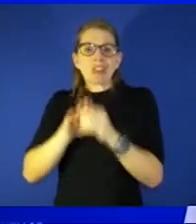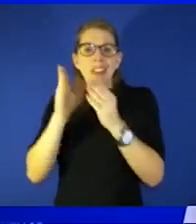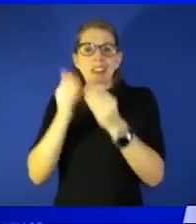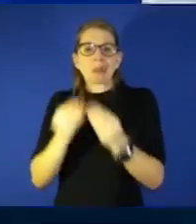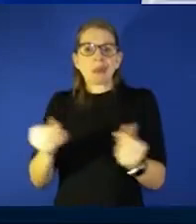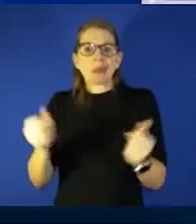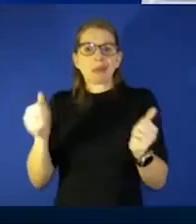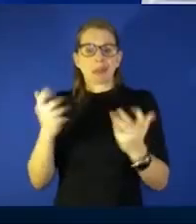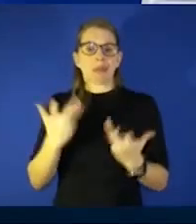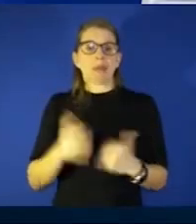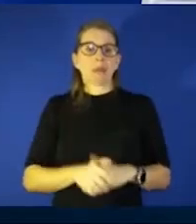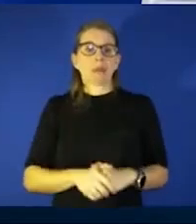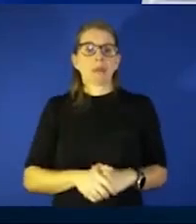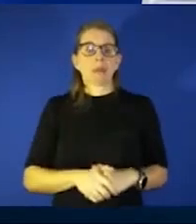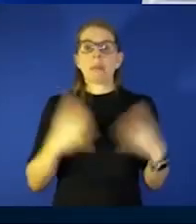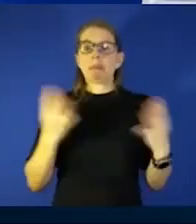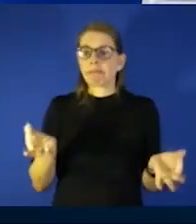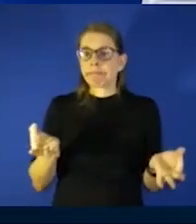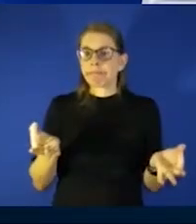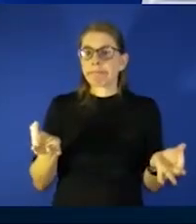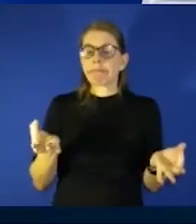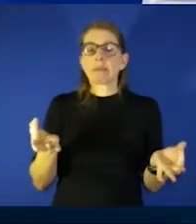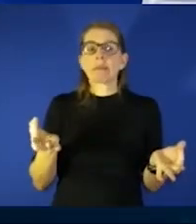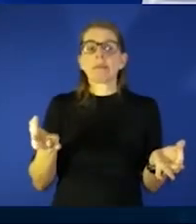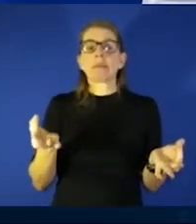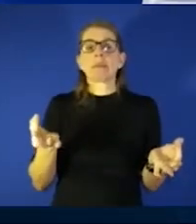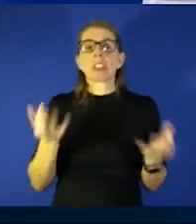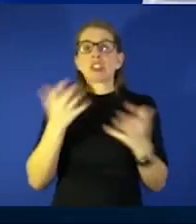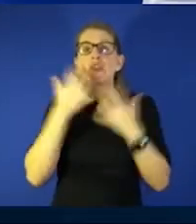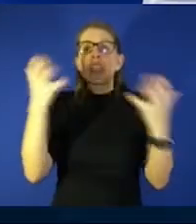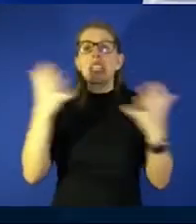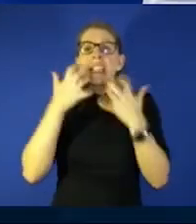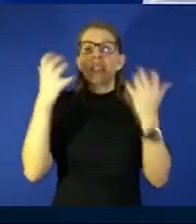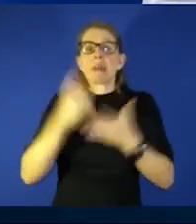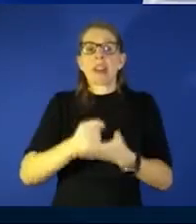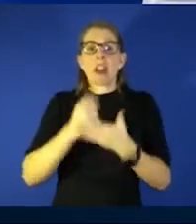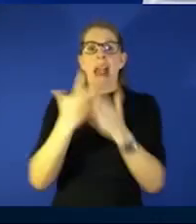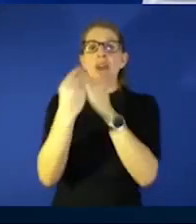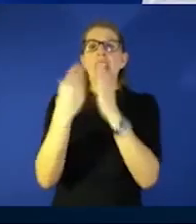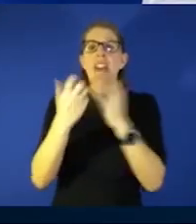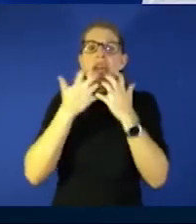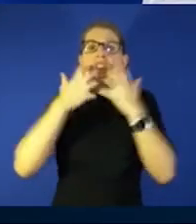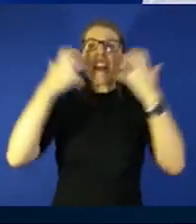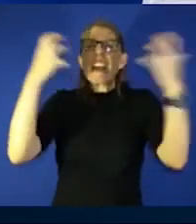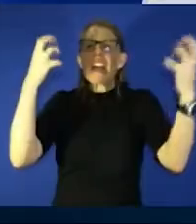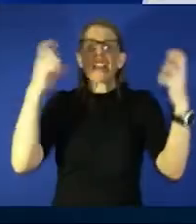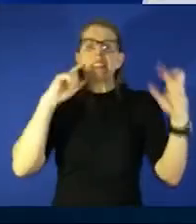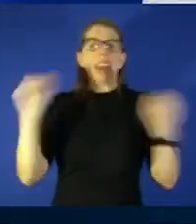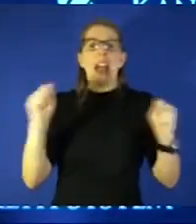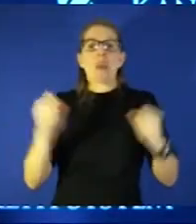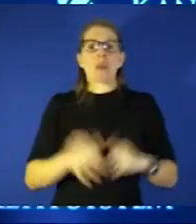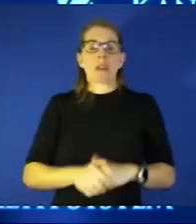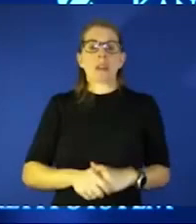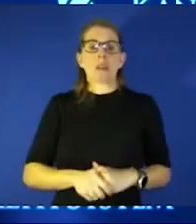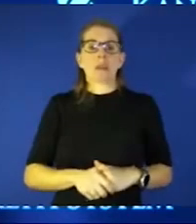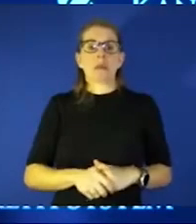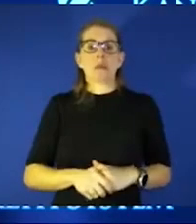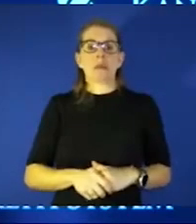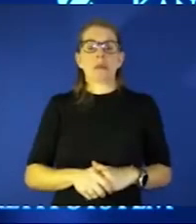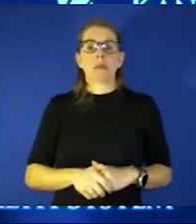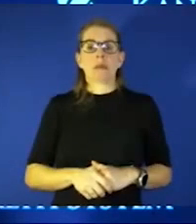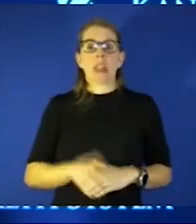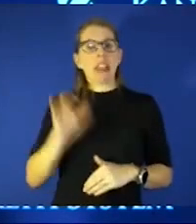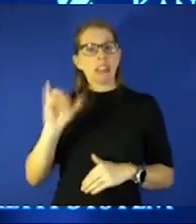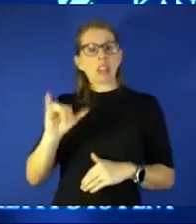i've done a little meditation that's worked i've done a little scream therapy you know go outside just scream really loud yeah yeah no particular thing in common